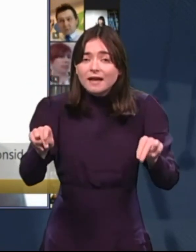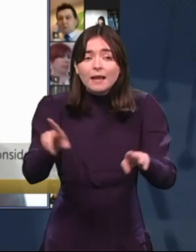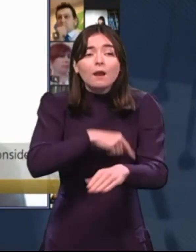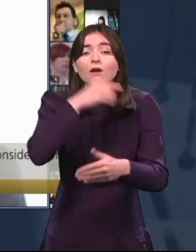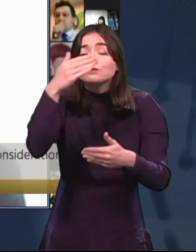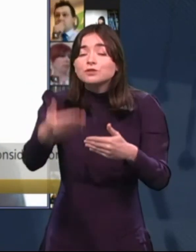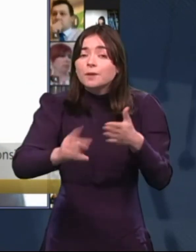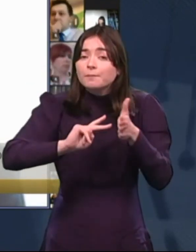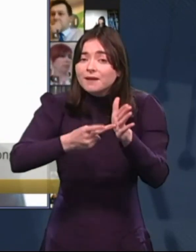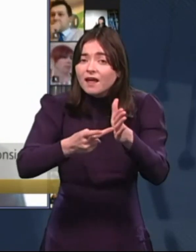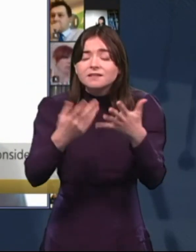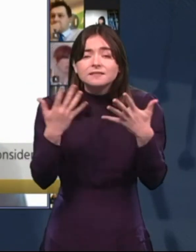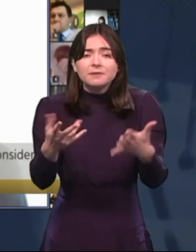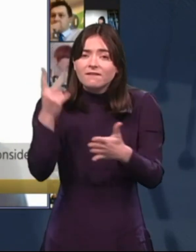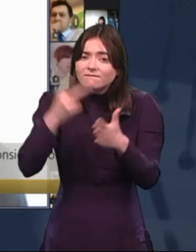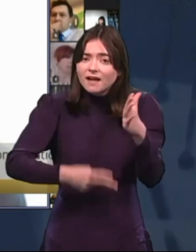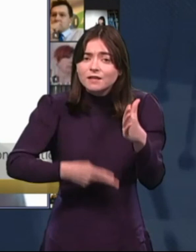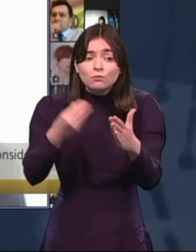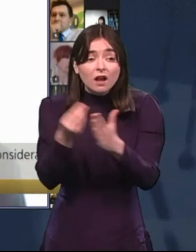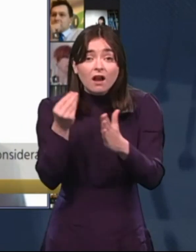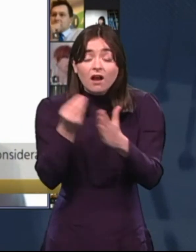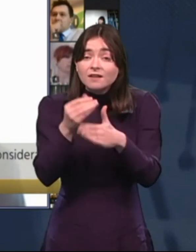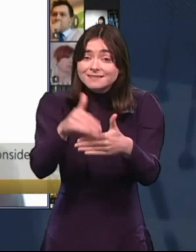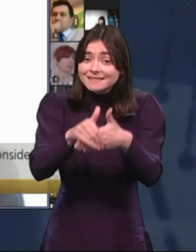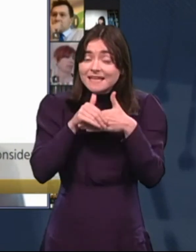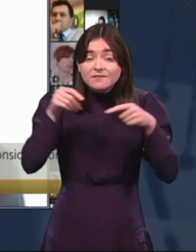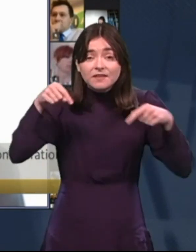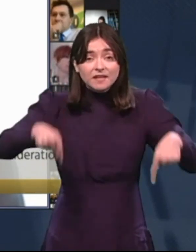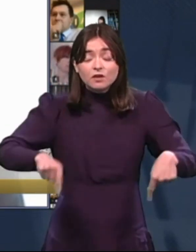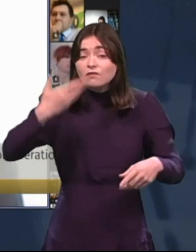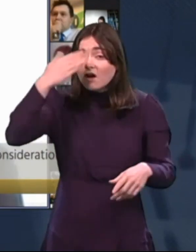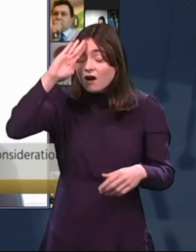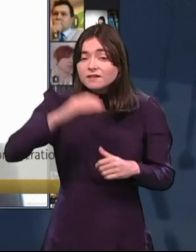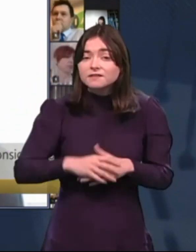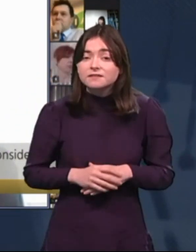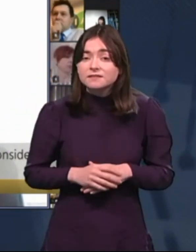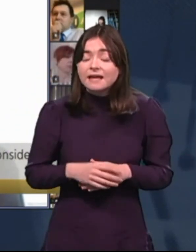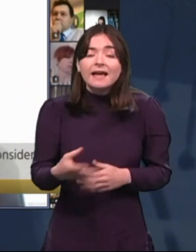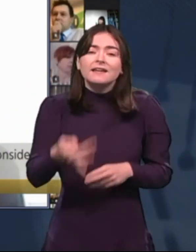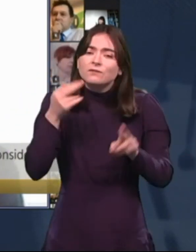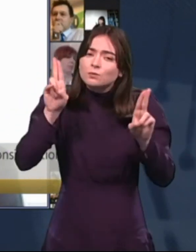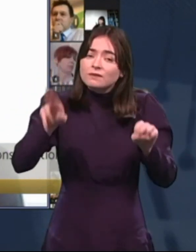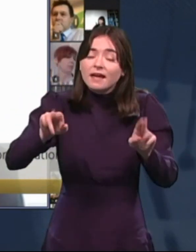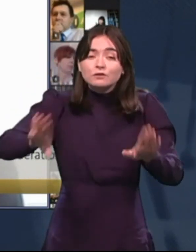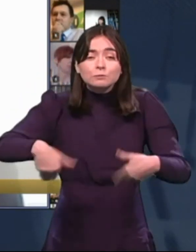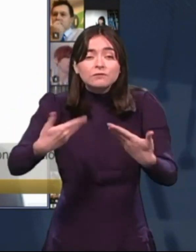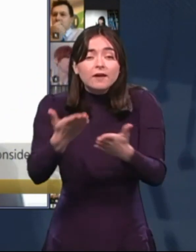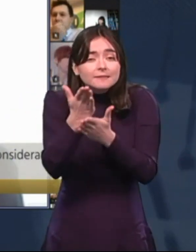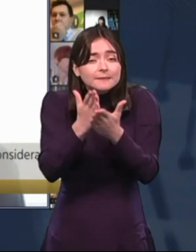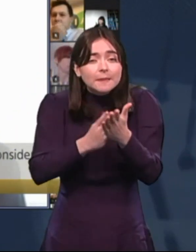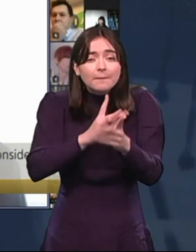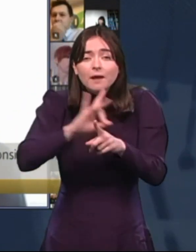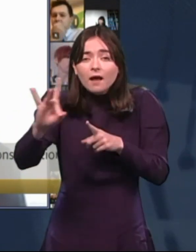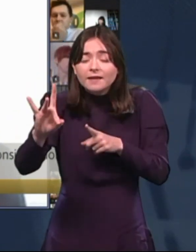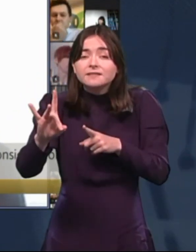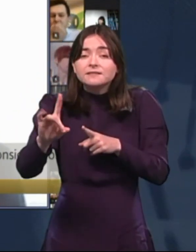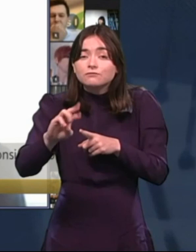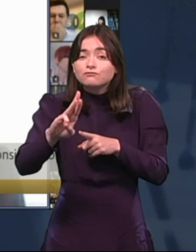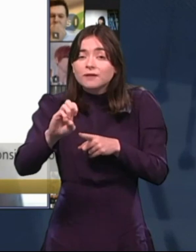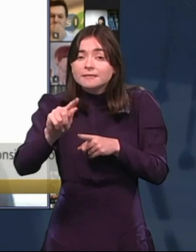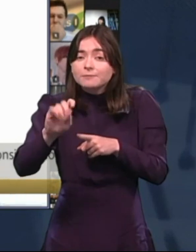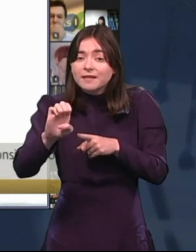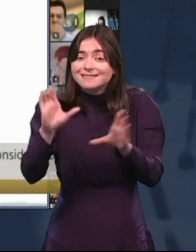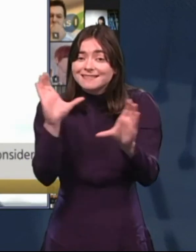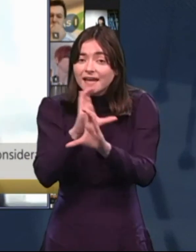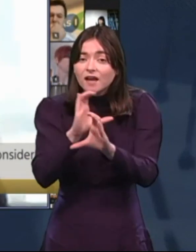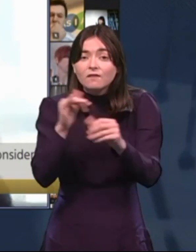huge value and a cost-saving measure for this country. And if you can just provide some respite care to give those people a break,